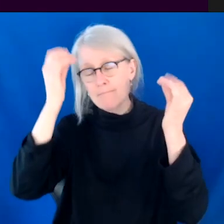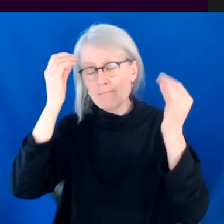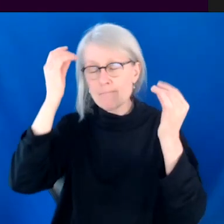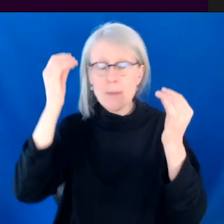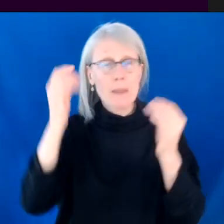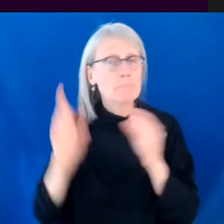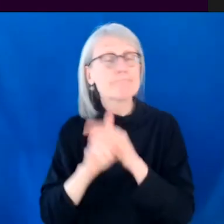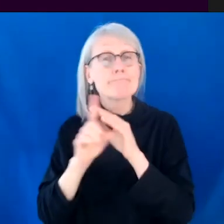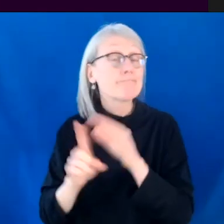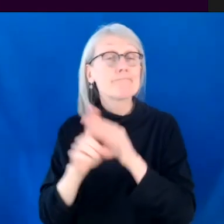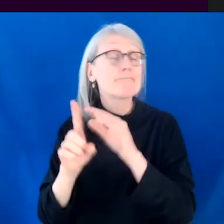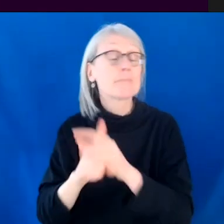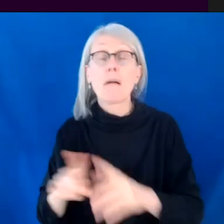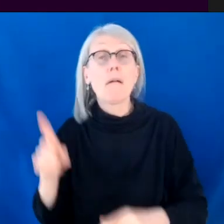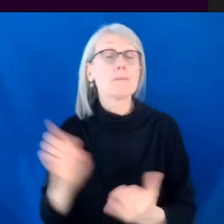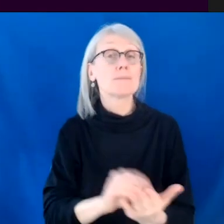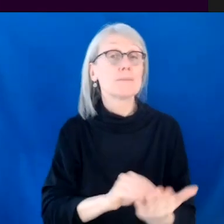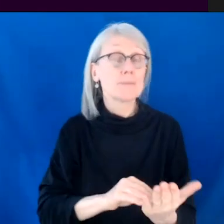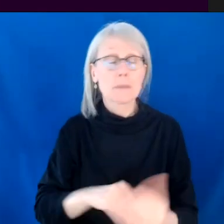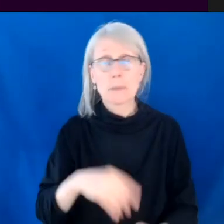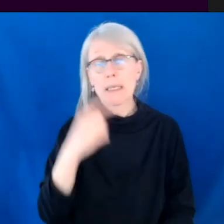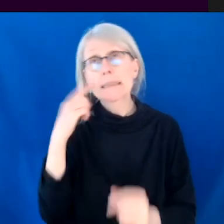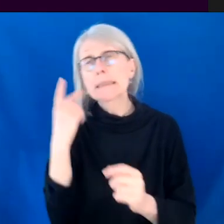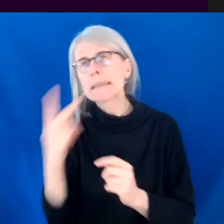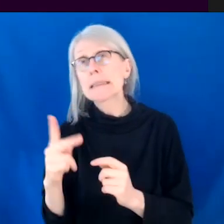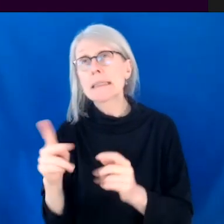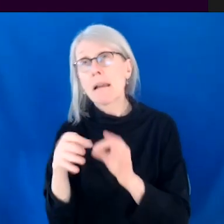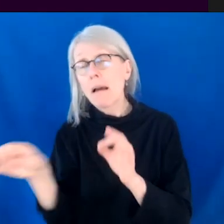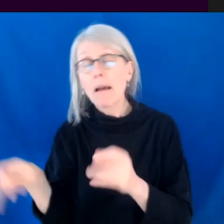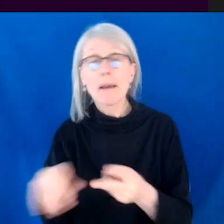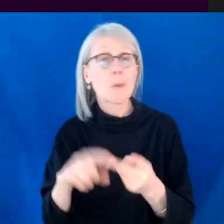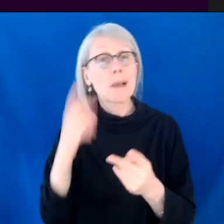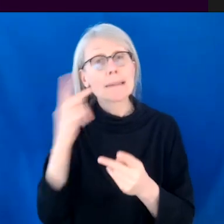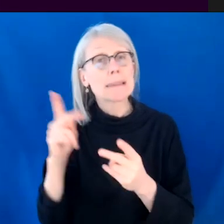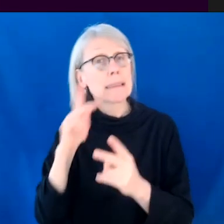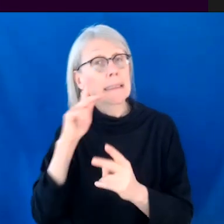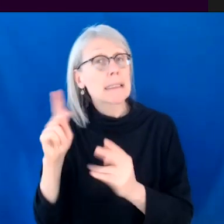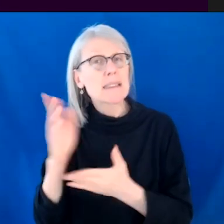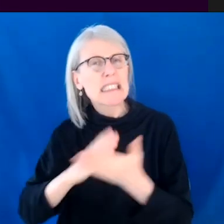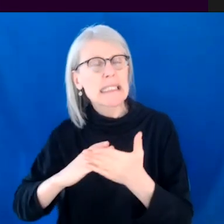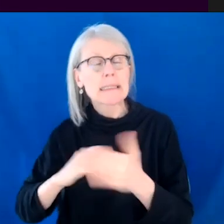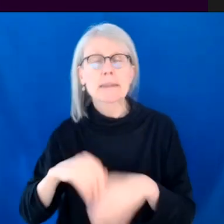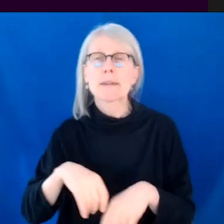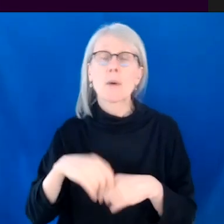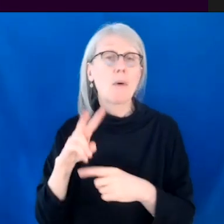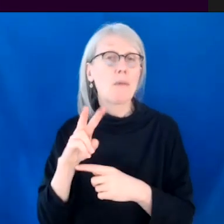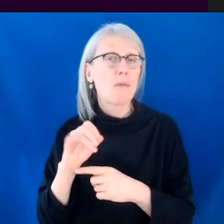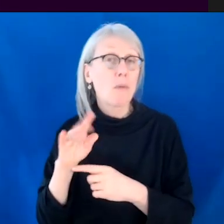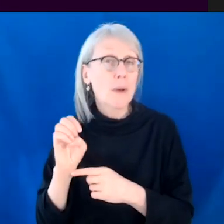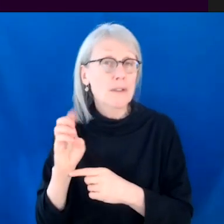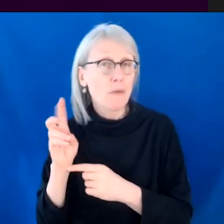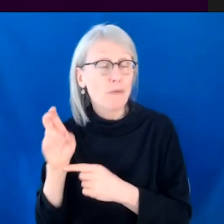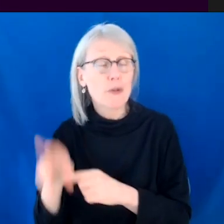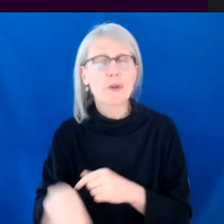things that come to me, like maybe like a scene or a line or a piece of voiceover, um, or a story from my own